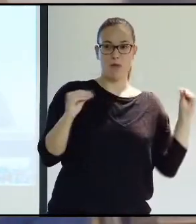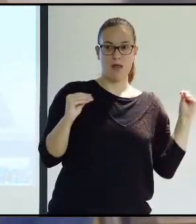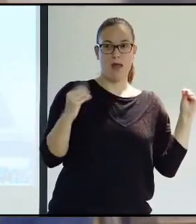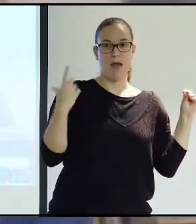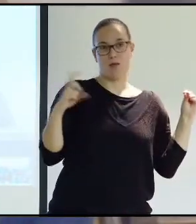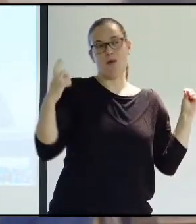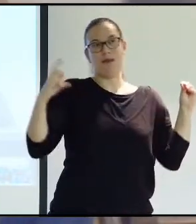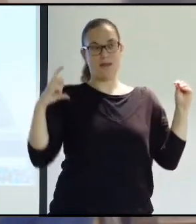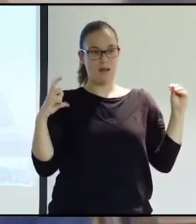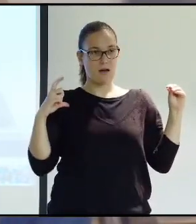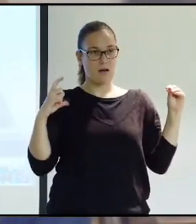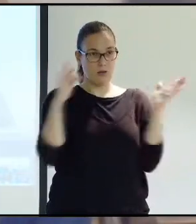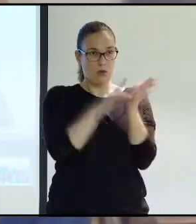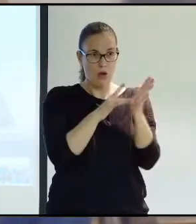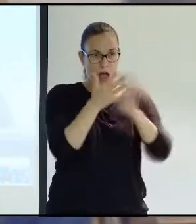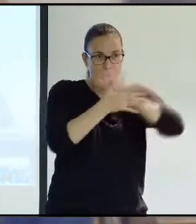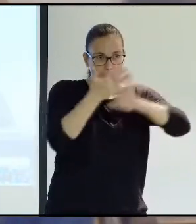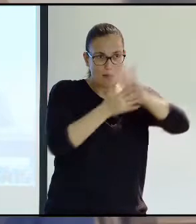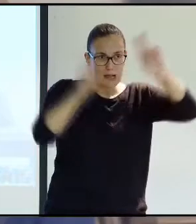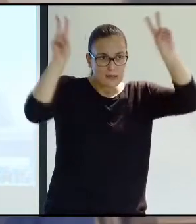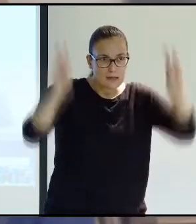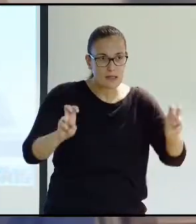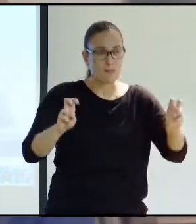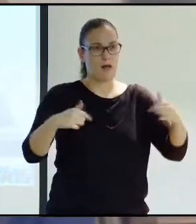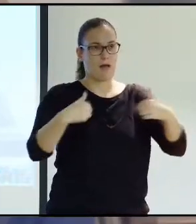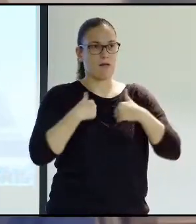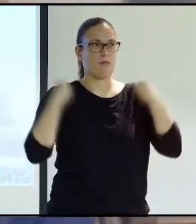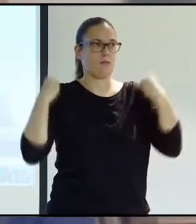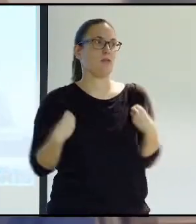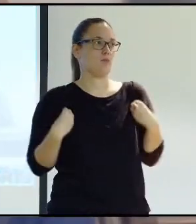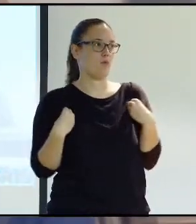the south of Spain yesterday and the day before yesterday.